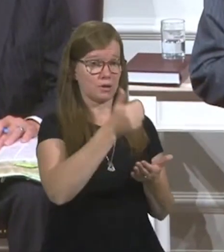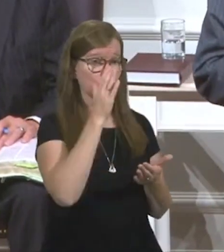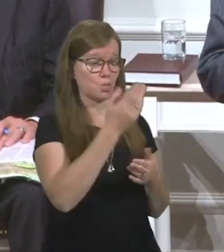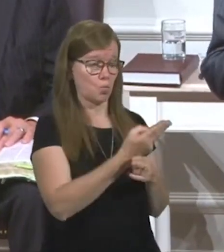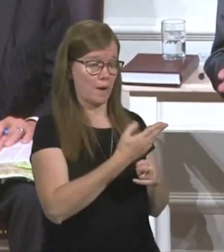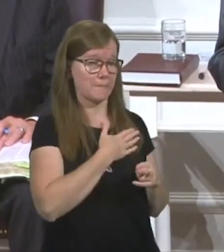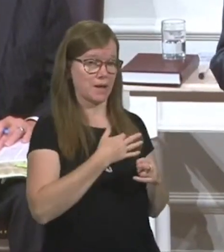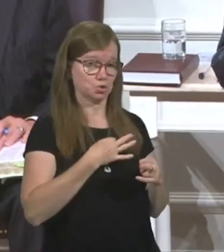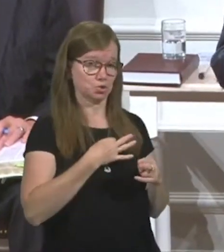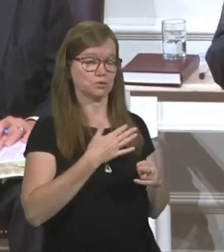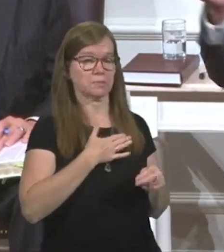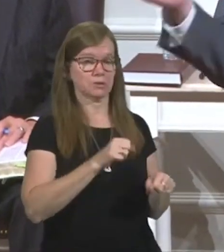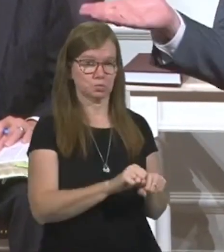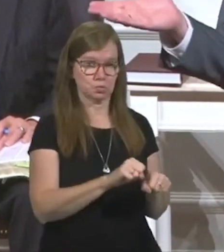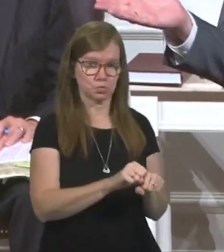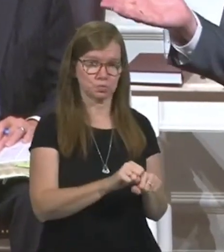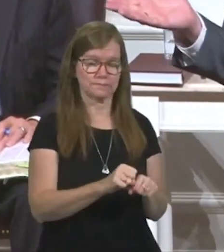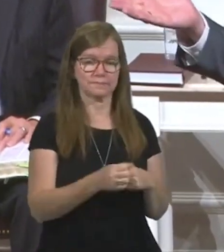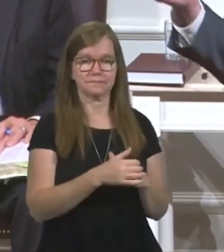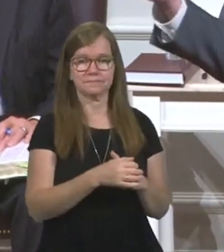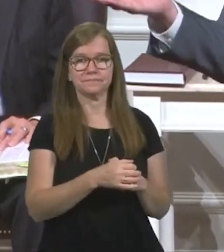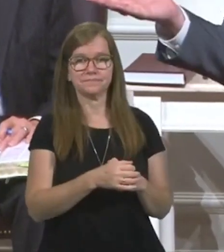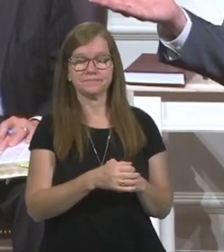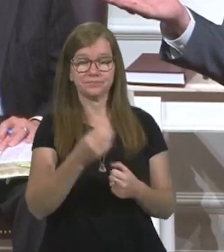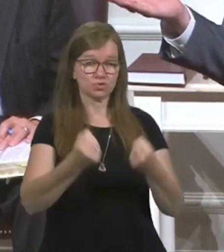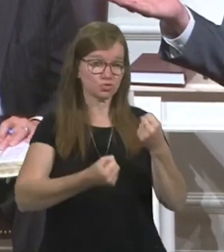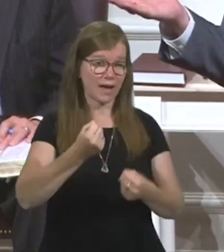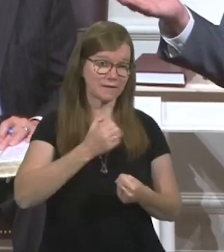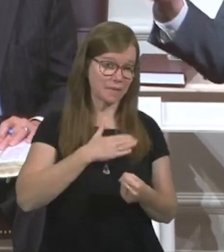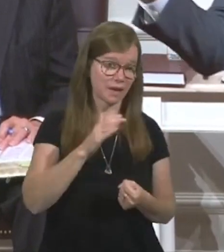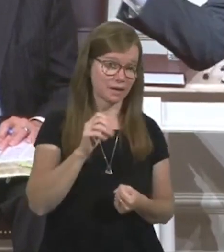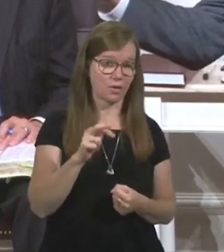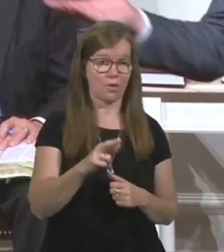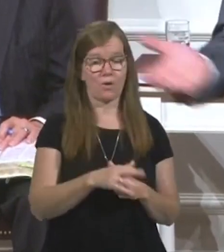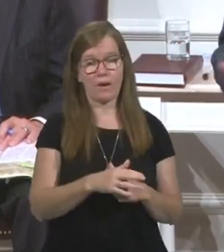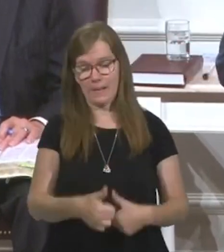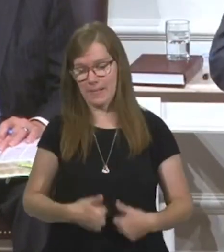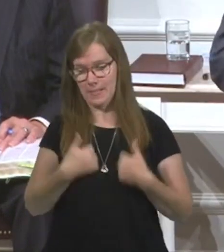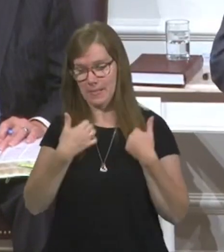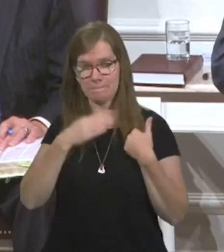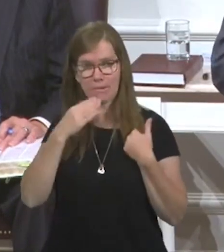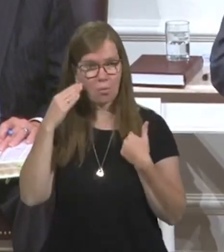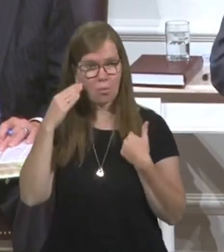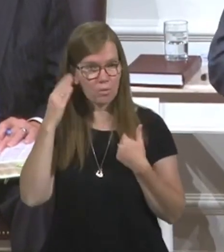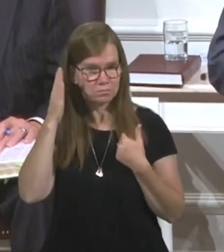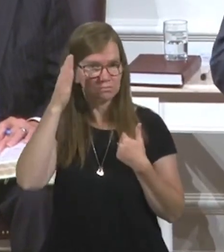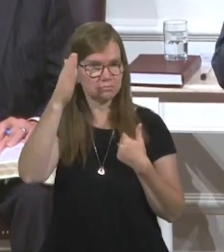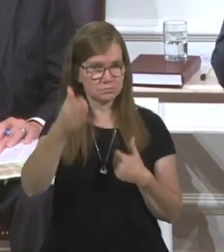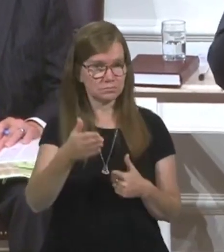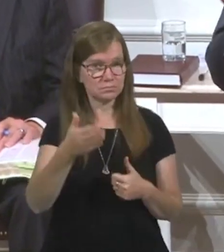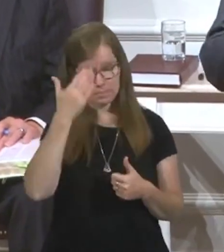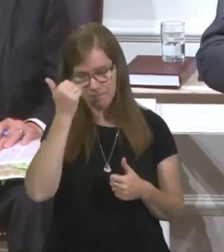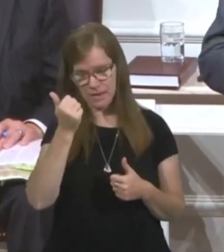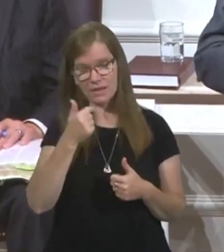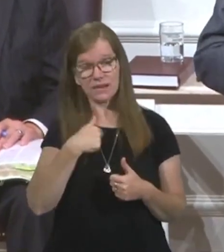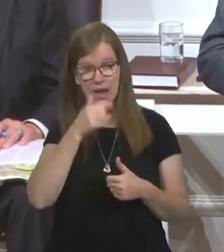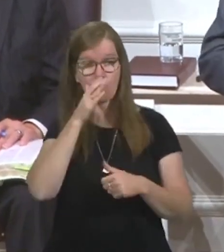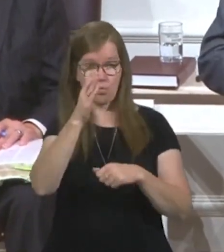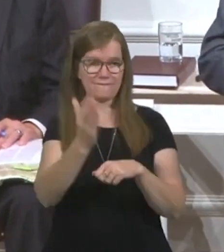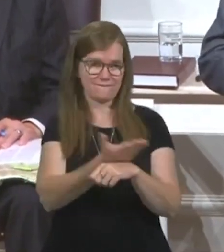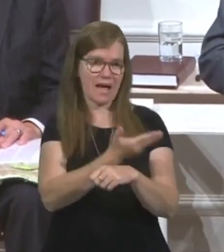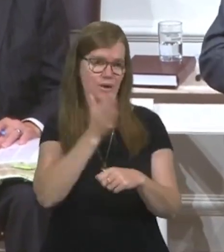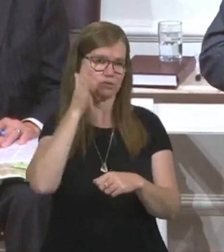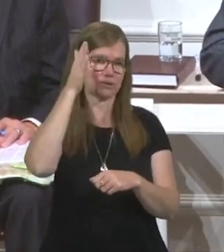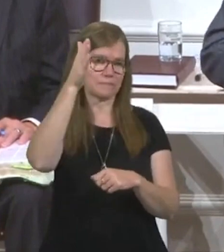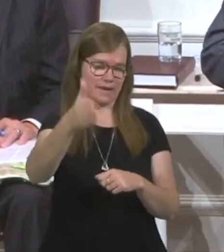and my shoes and drive the car that I drive and live in the house that I live in because I'm getting fired one